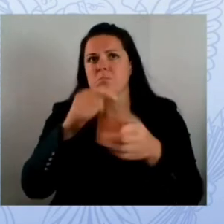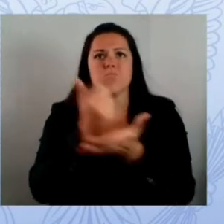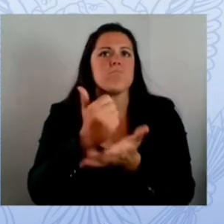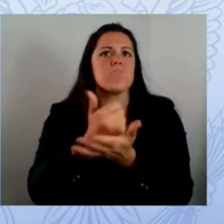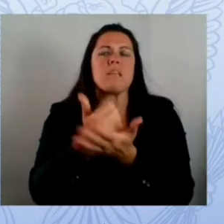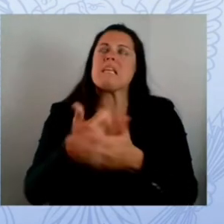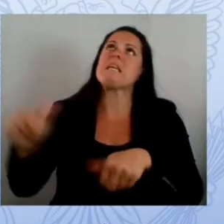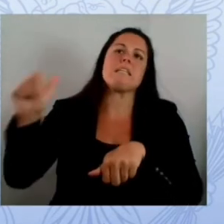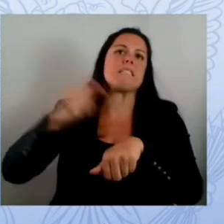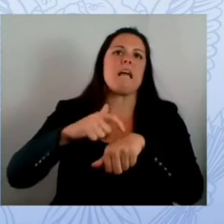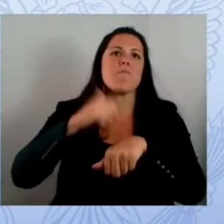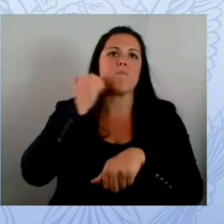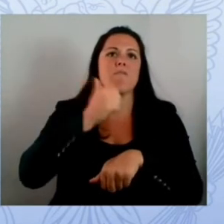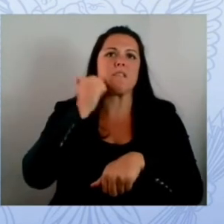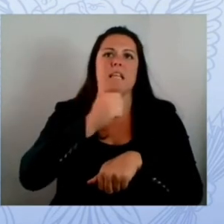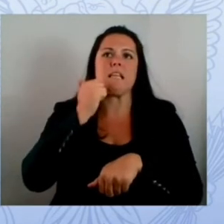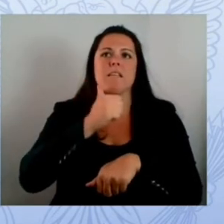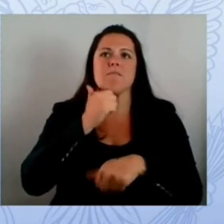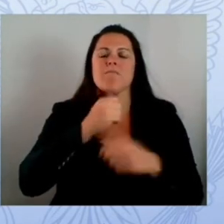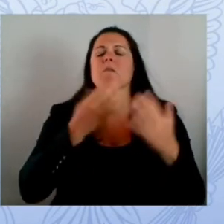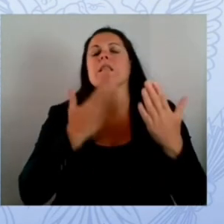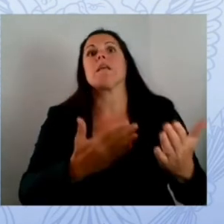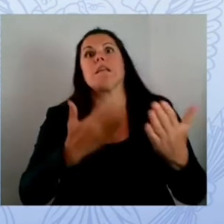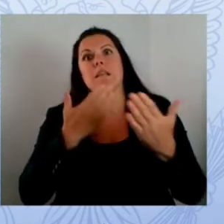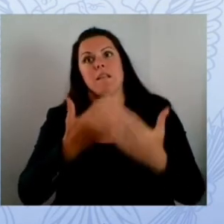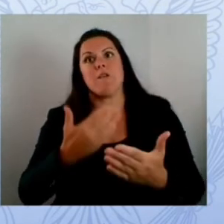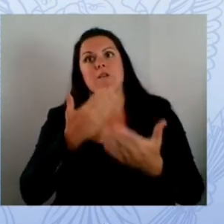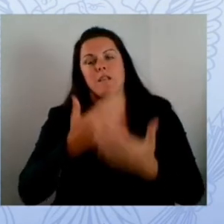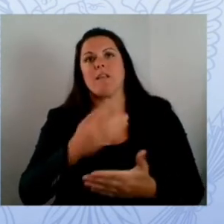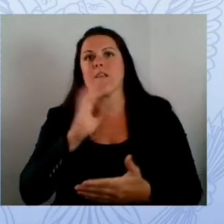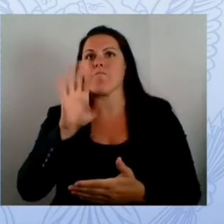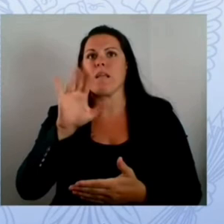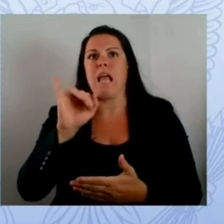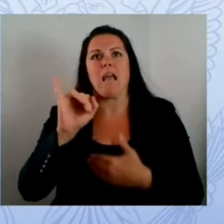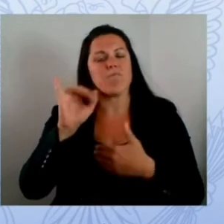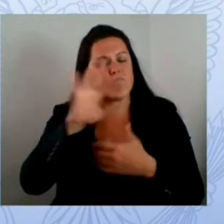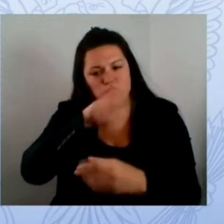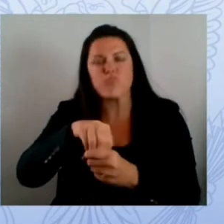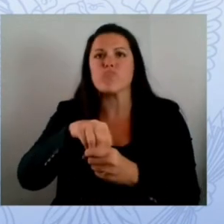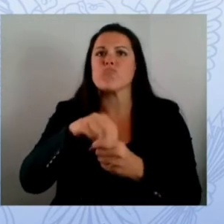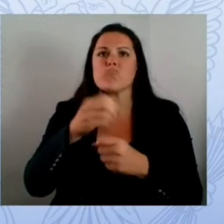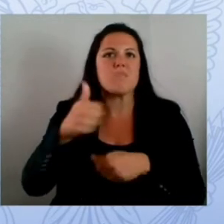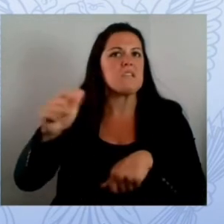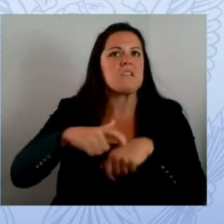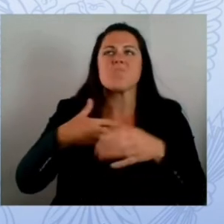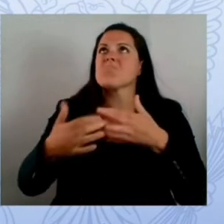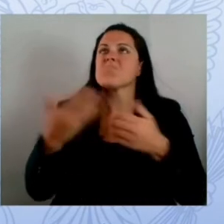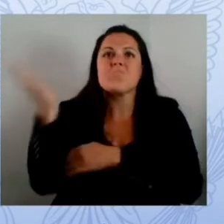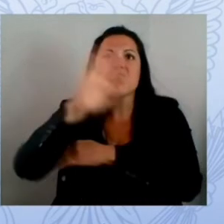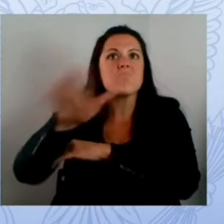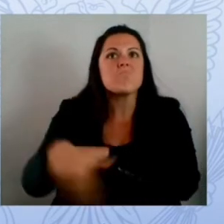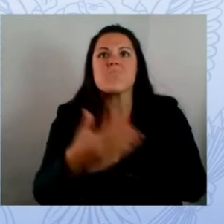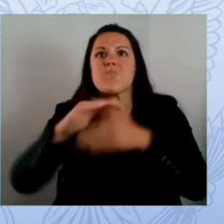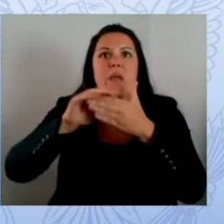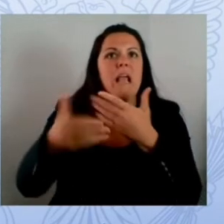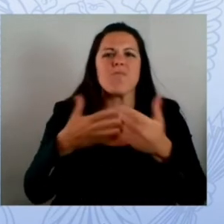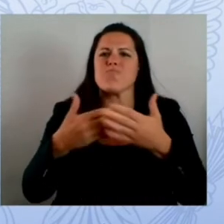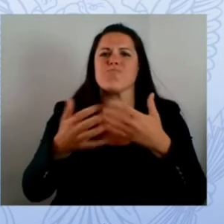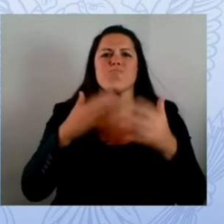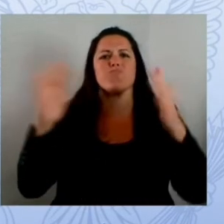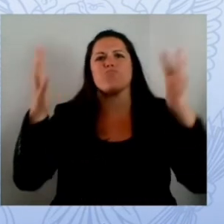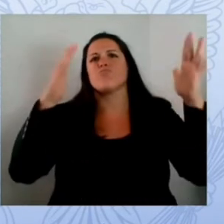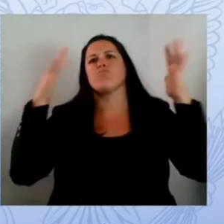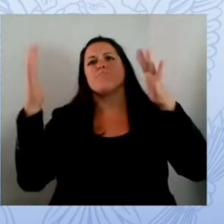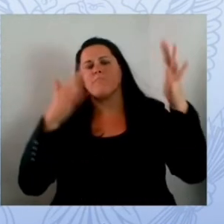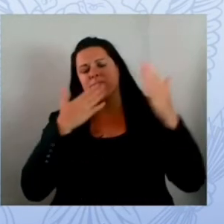as we're hearing an ounce of